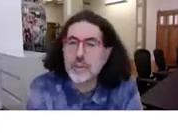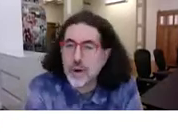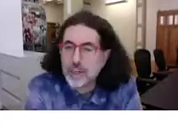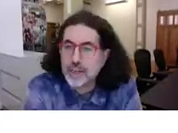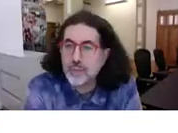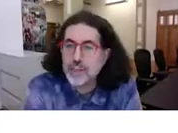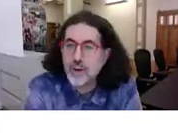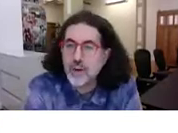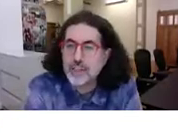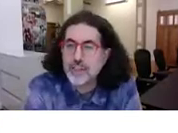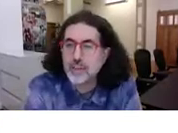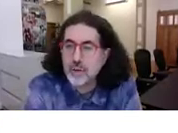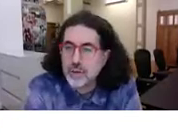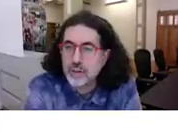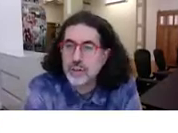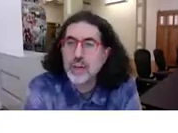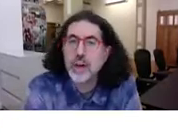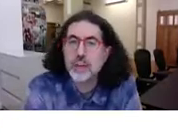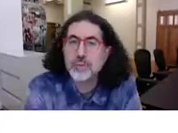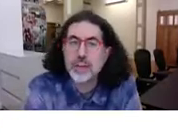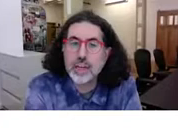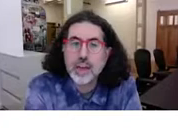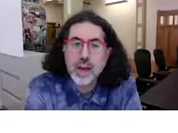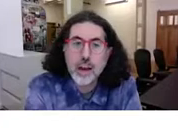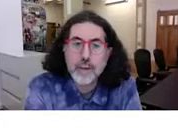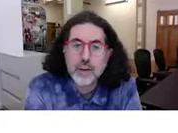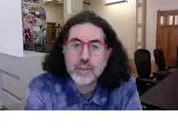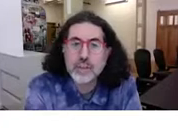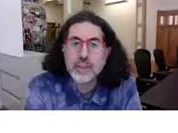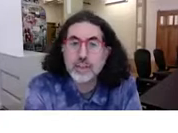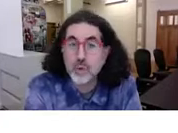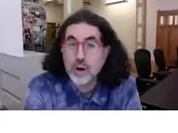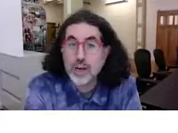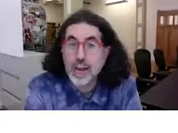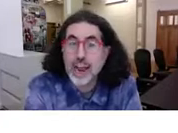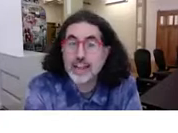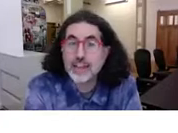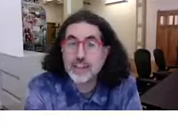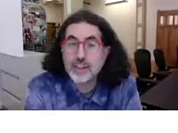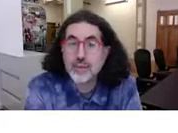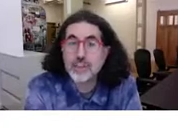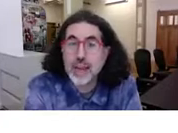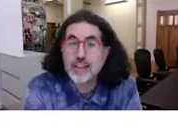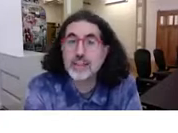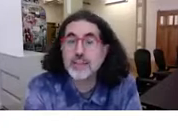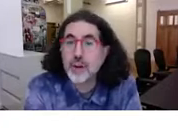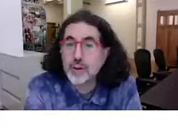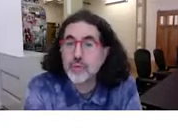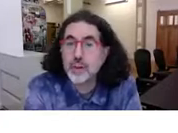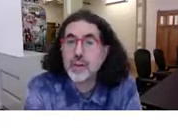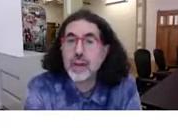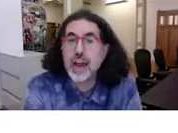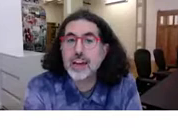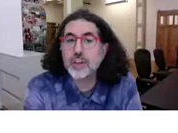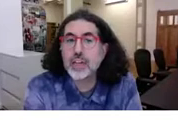started a process with the artist and the local uh community about this work and the decision was made that the dakota